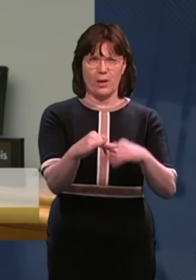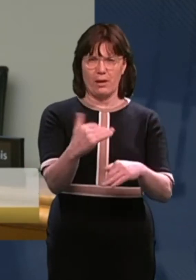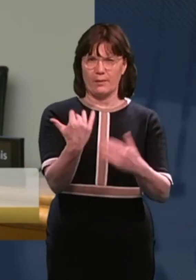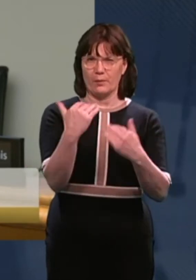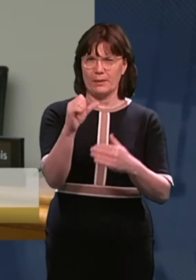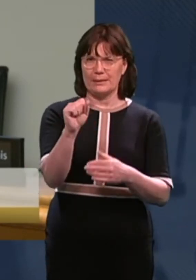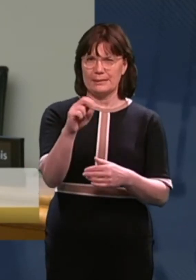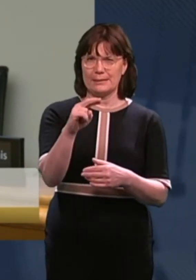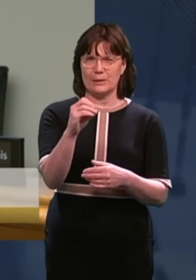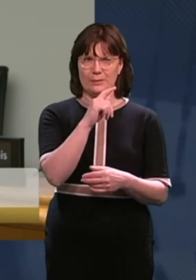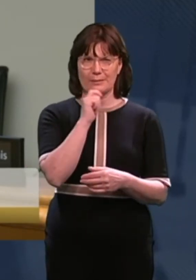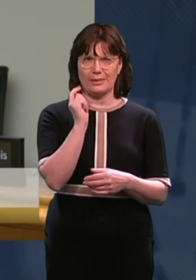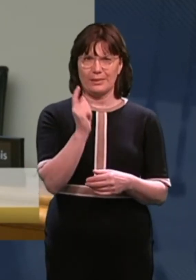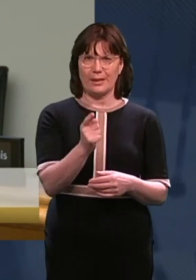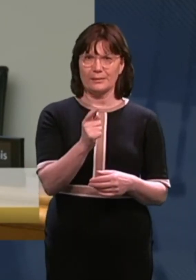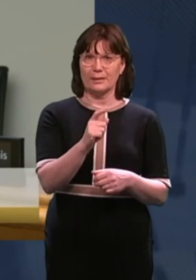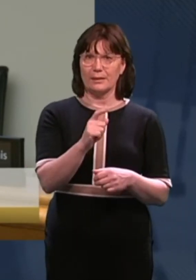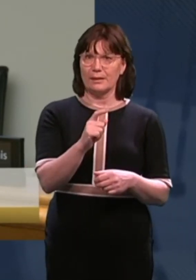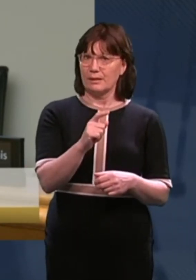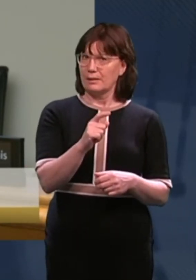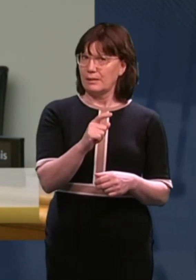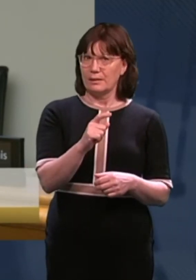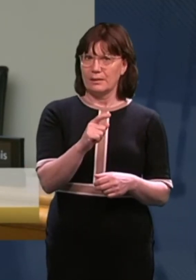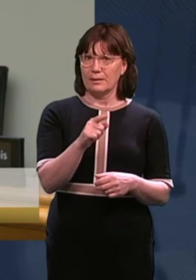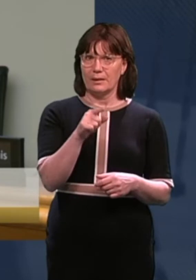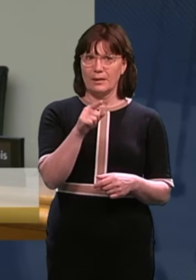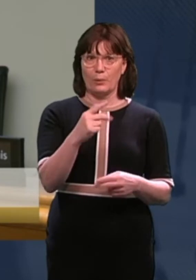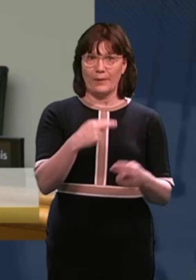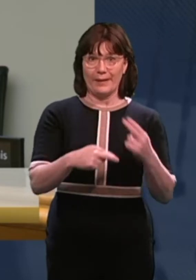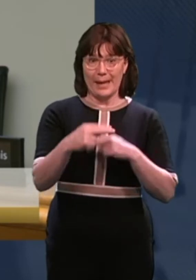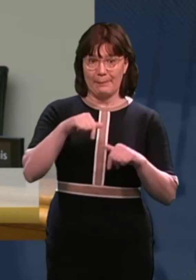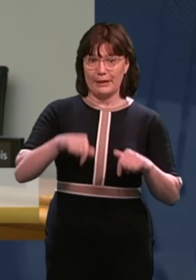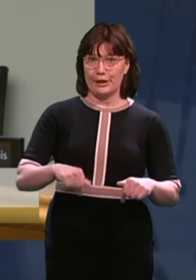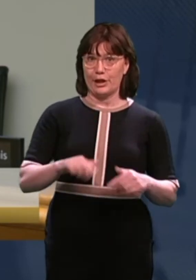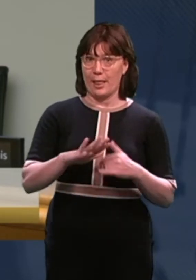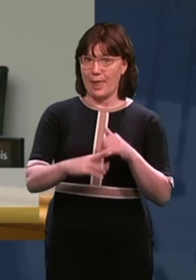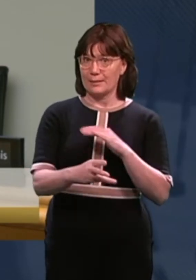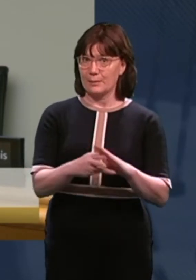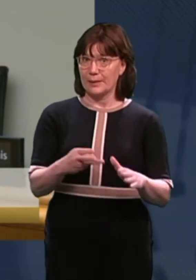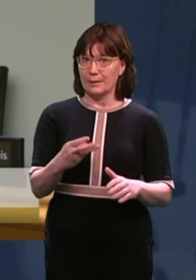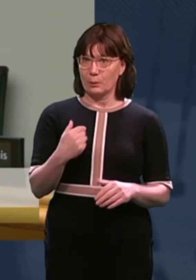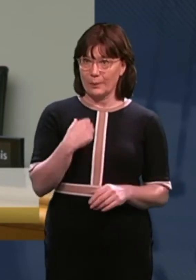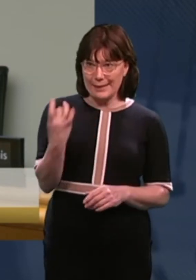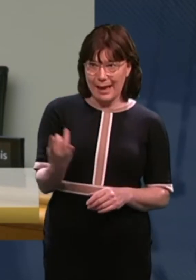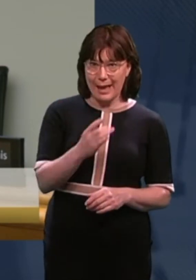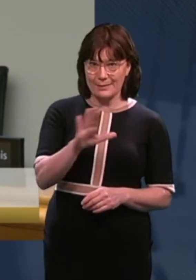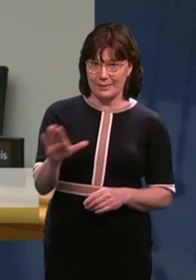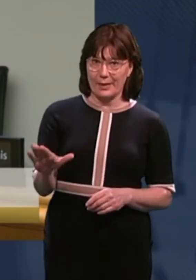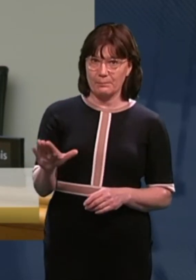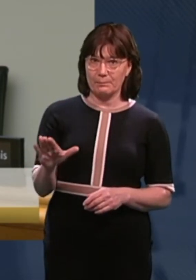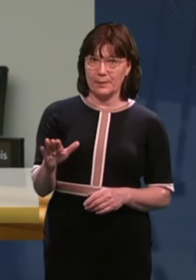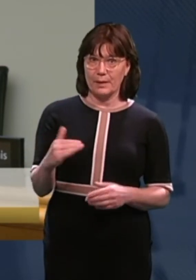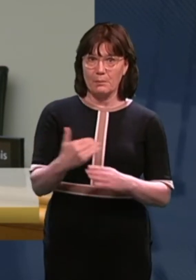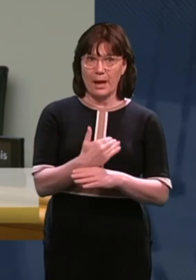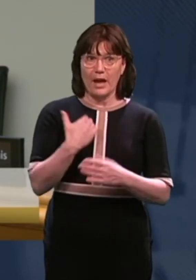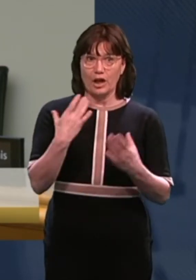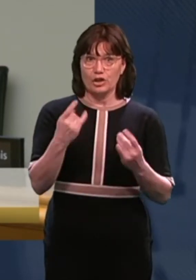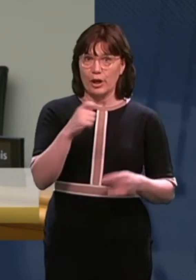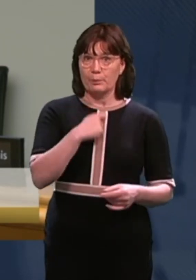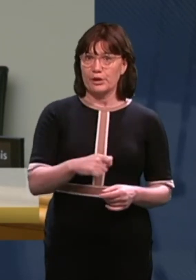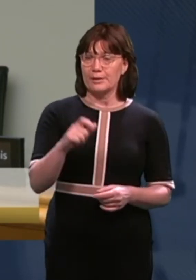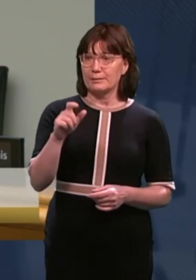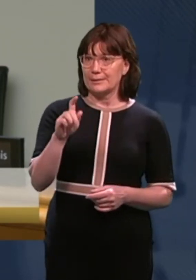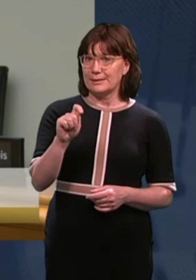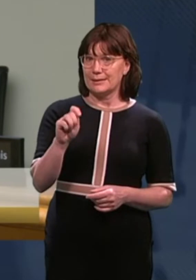there. But when the National Council for Special Education were in the committee last week and they were asked about this by our Chair, Deputy